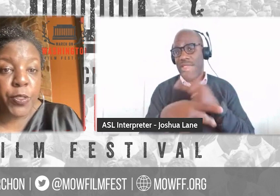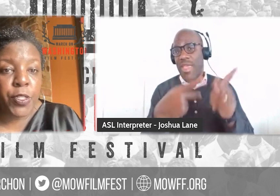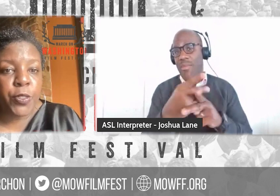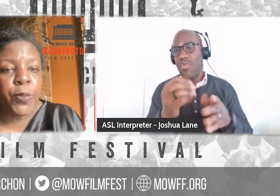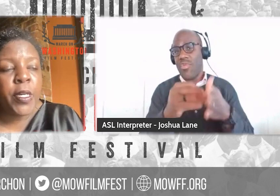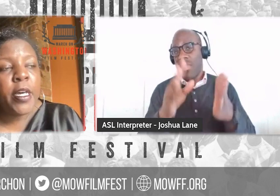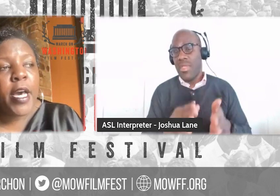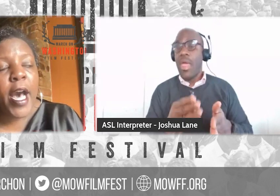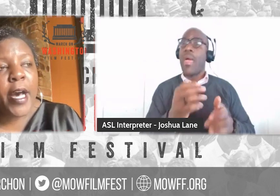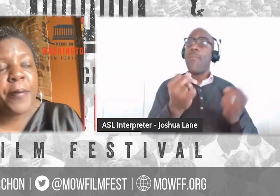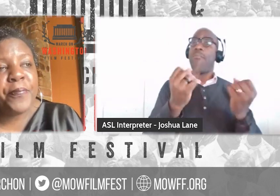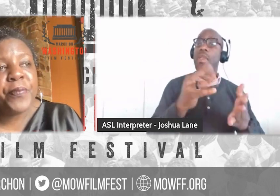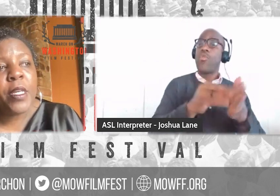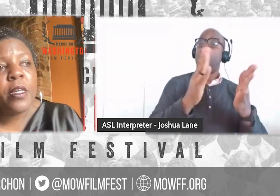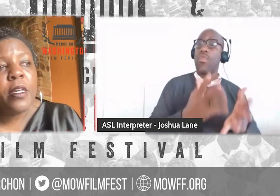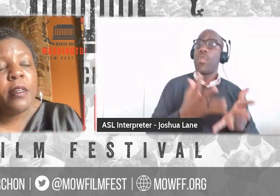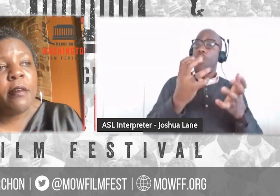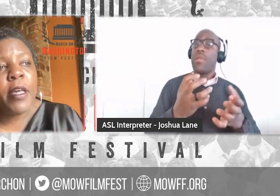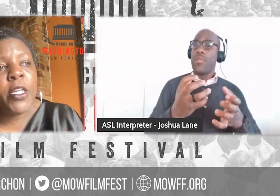many people do. Yeah.